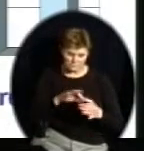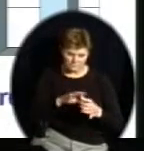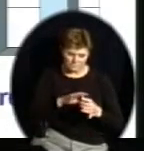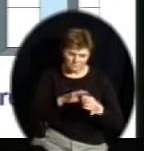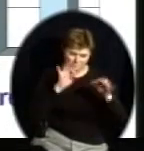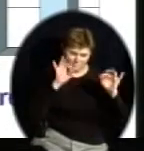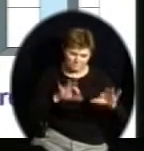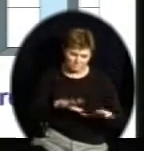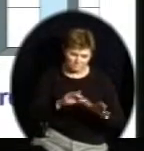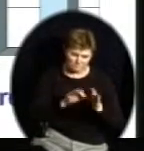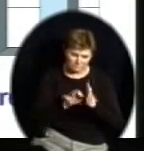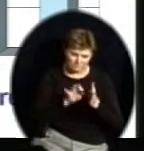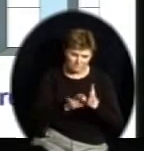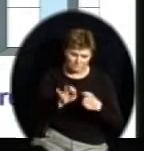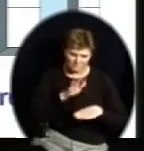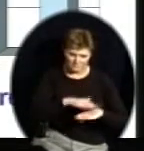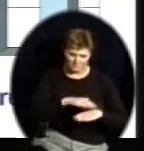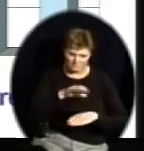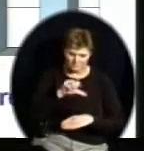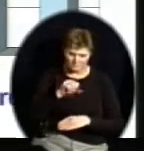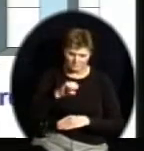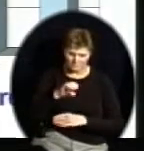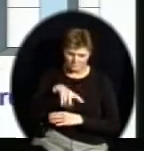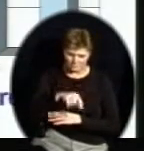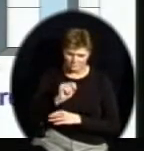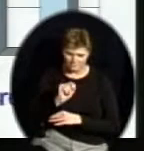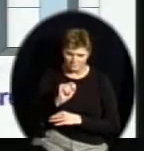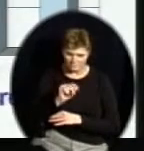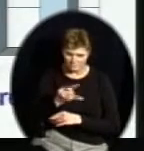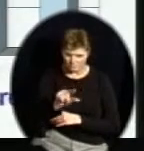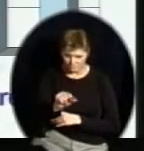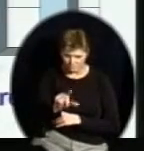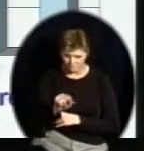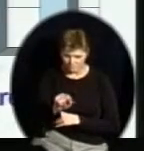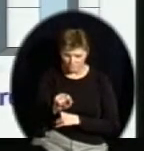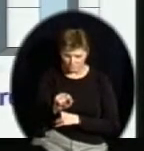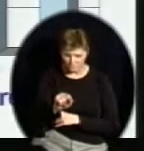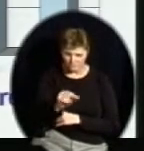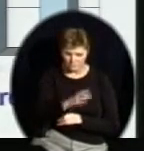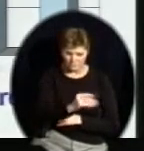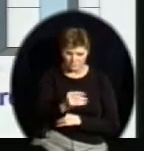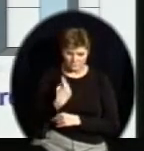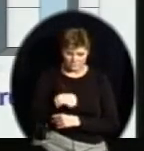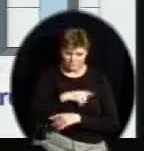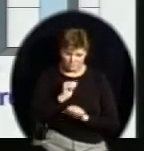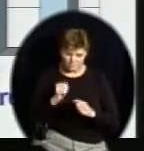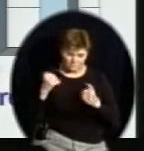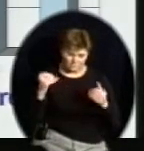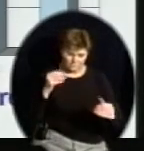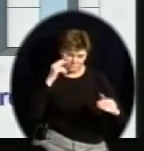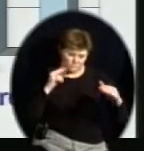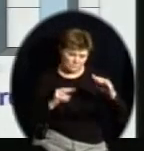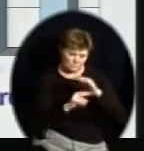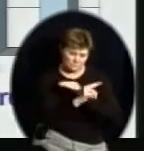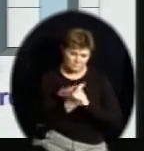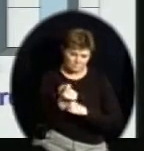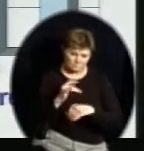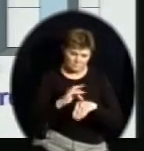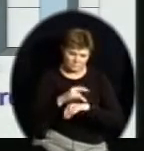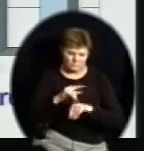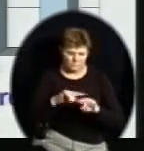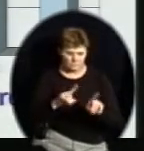what we have to date, and we're constantly updating that information. But as you can see, we're projecting a 900 student increase, and